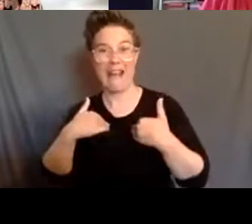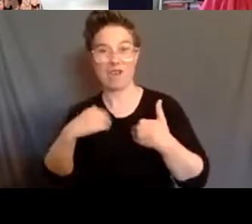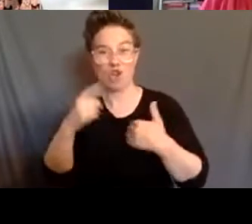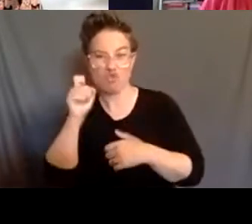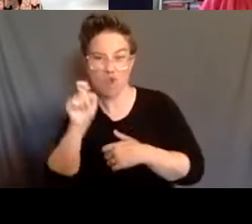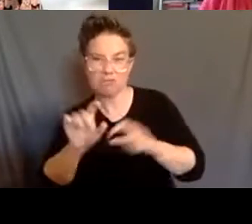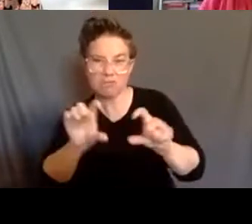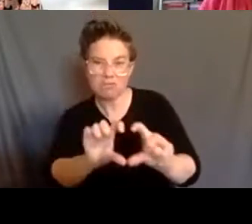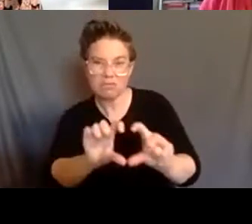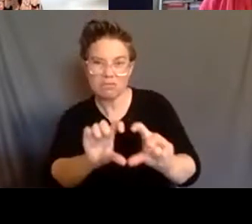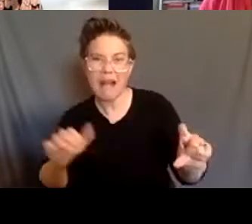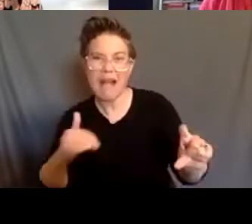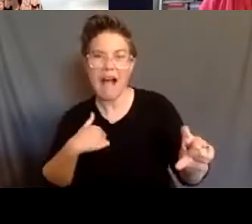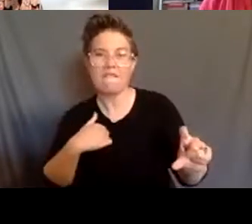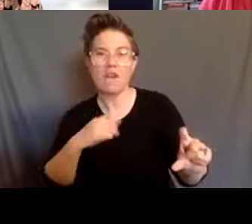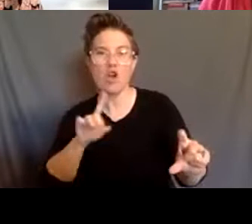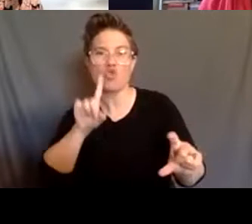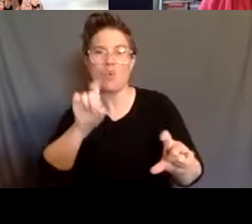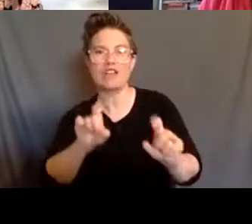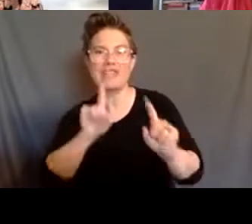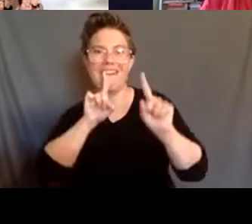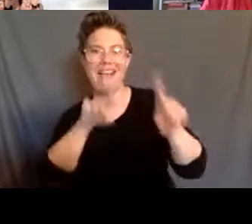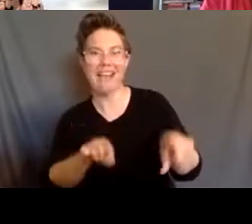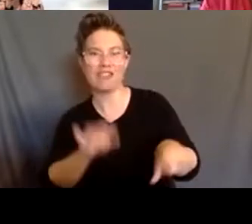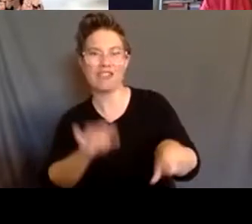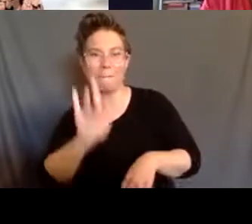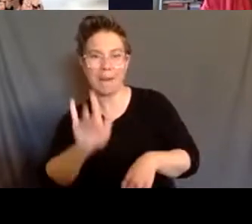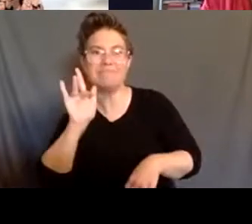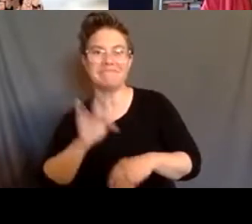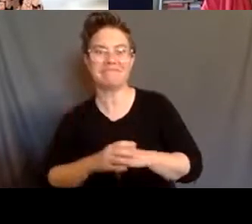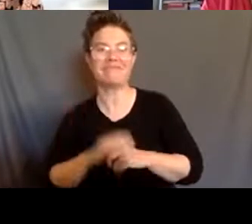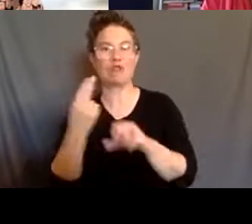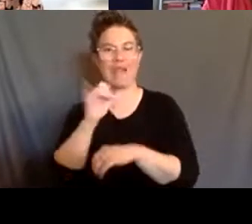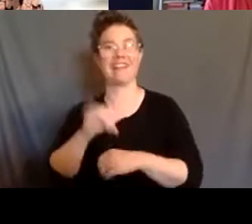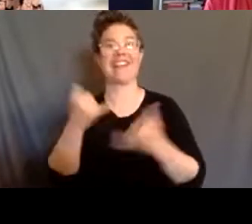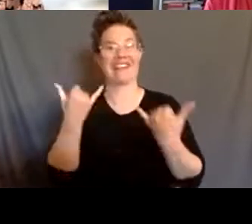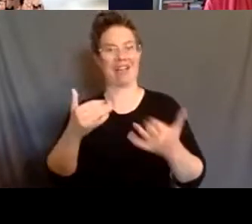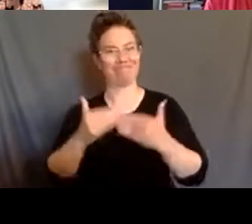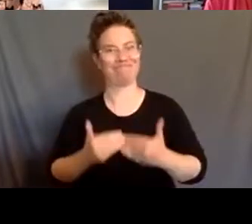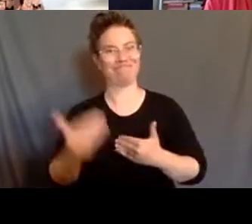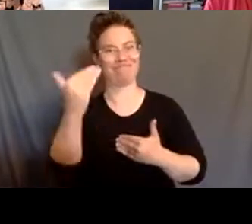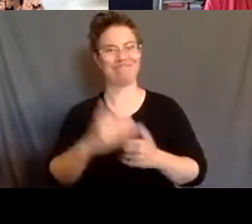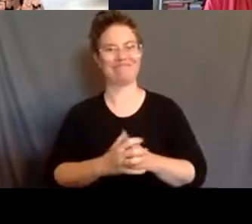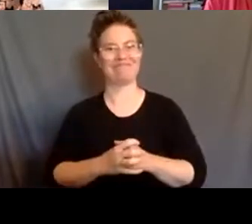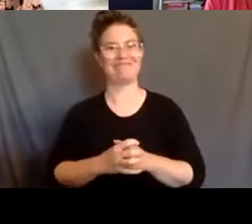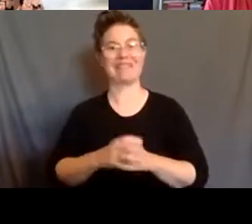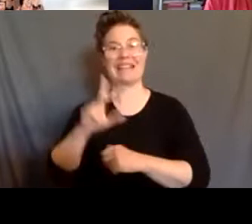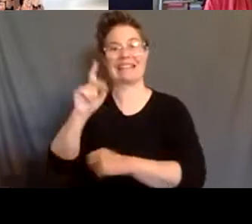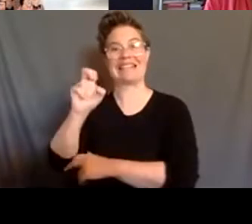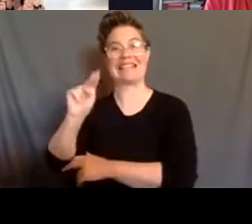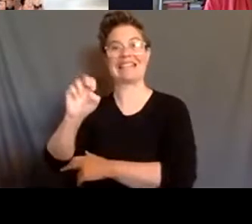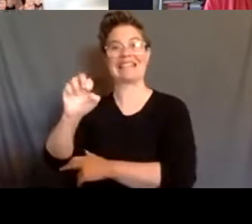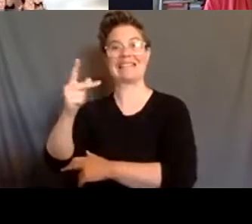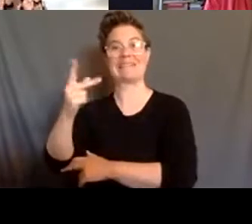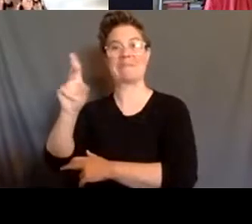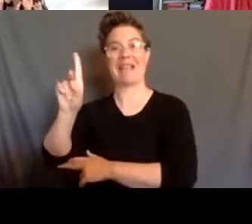in the webinar. Now on to tonight's event. Dean Spade is an associate